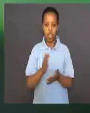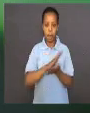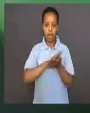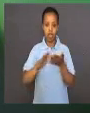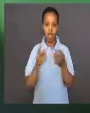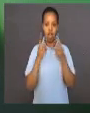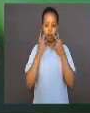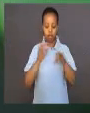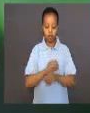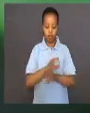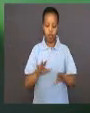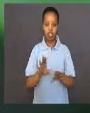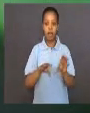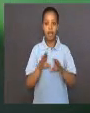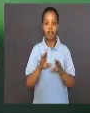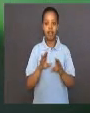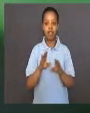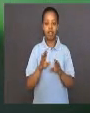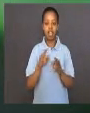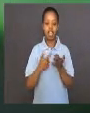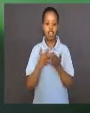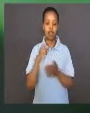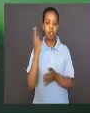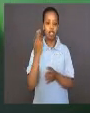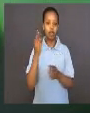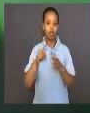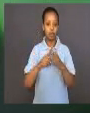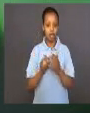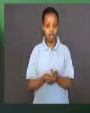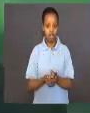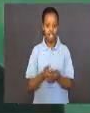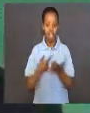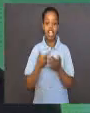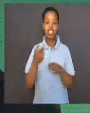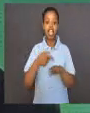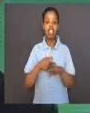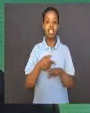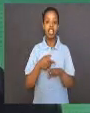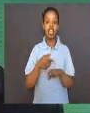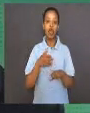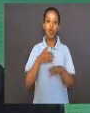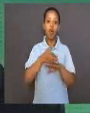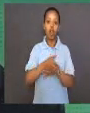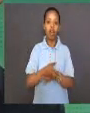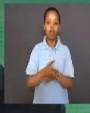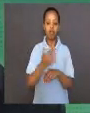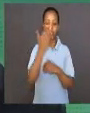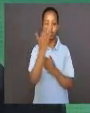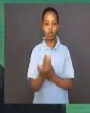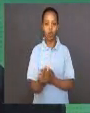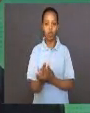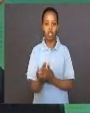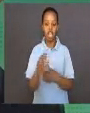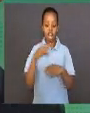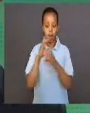cast it over the specimen in the microscope. From then on, mirrors